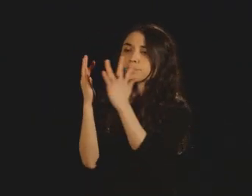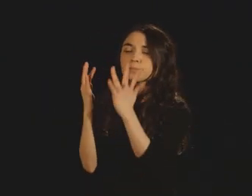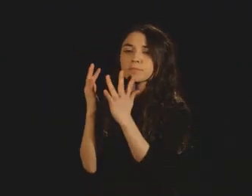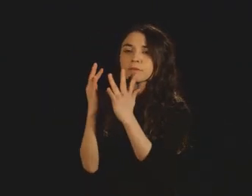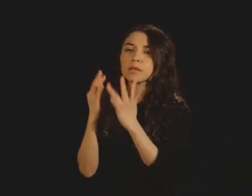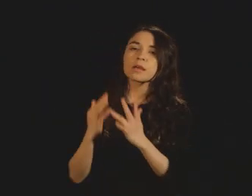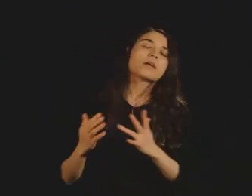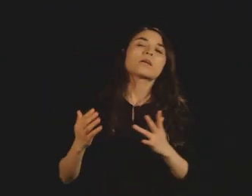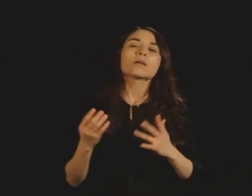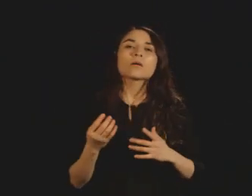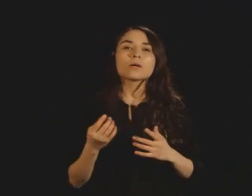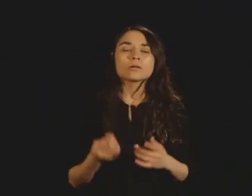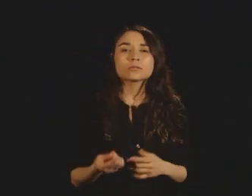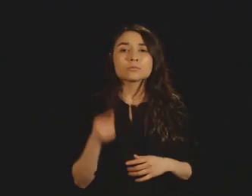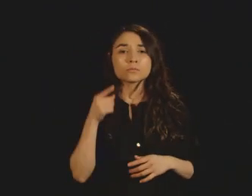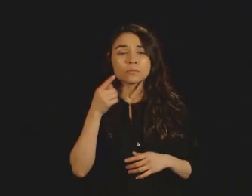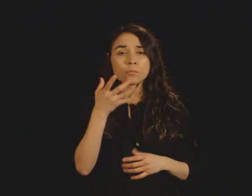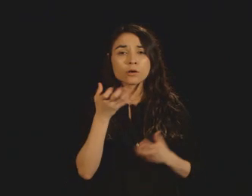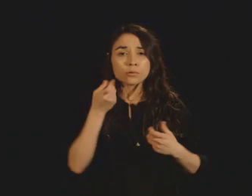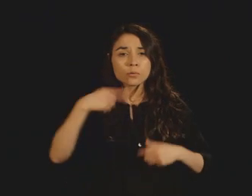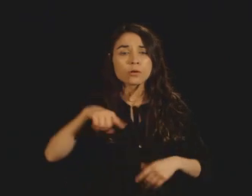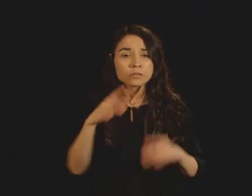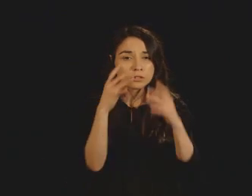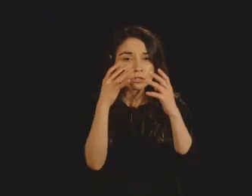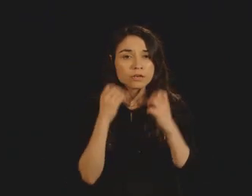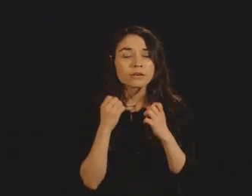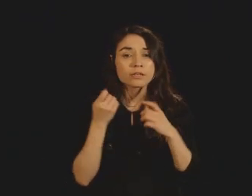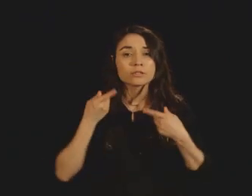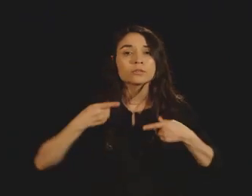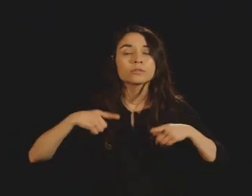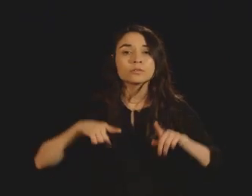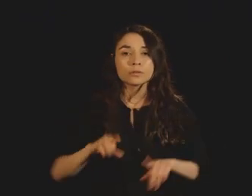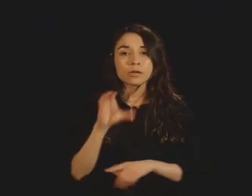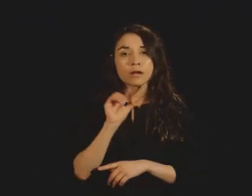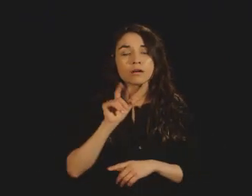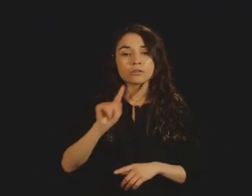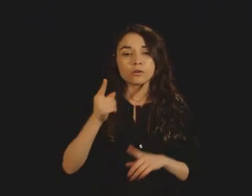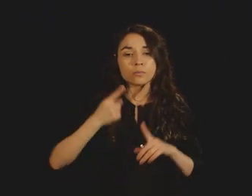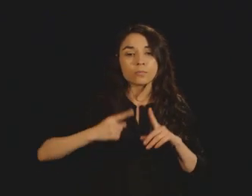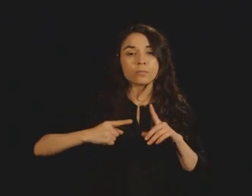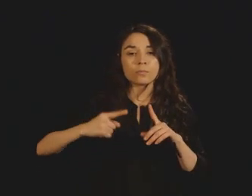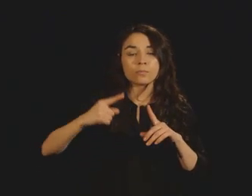can make it up to their home spawning grounds and make the next generation.